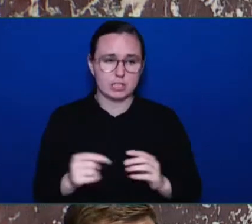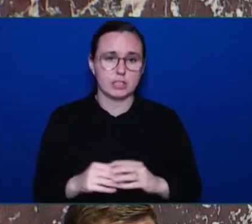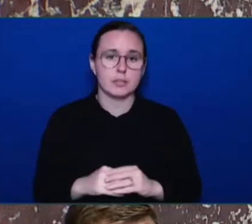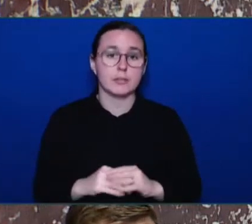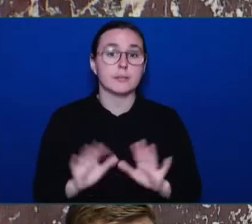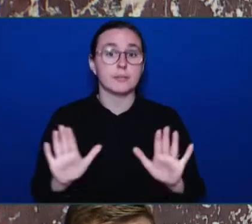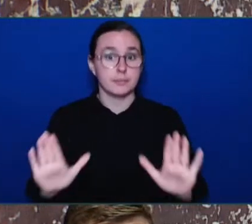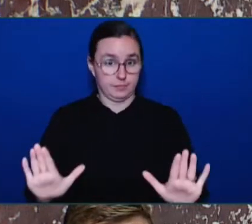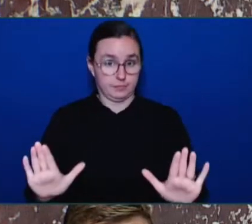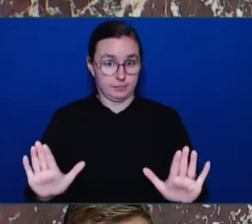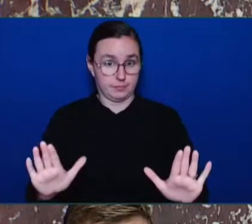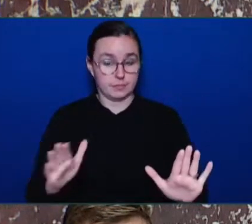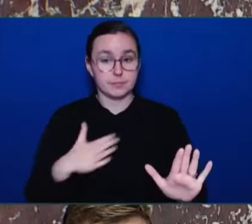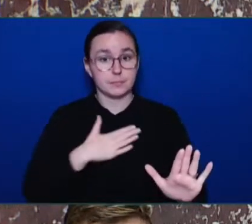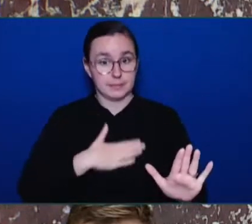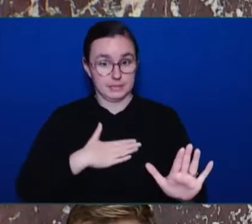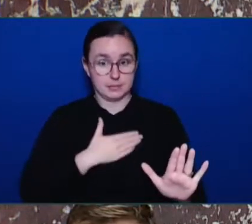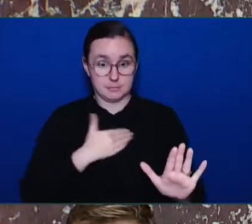Members?